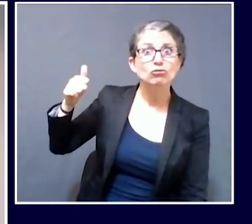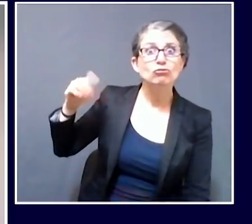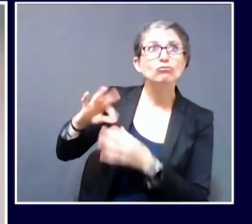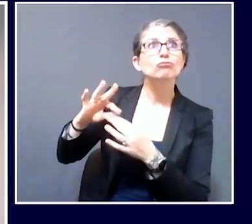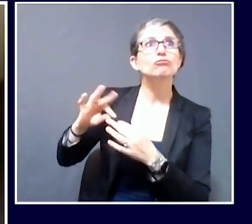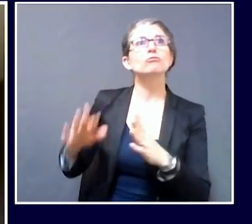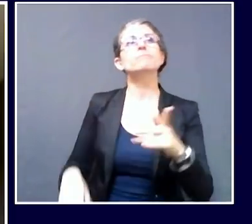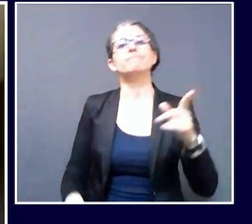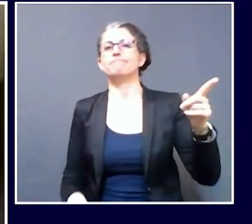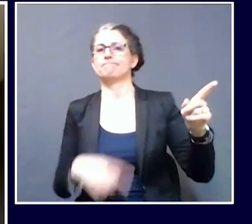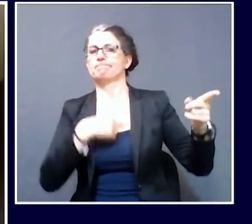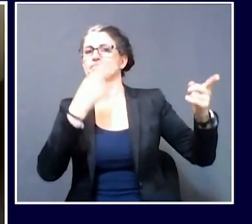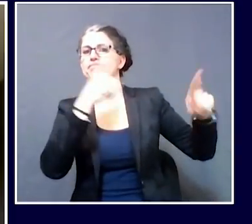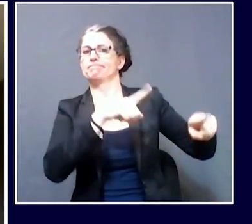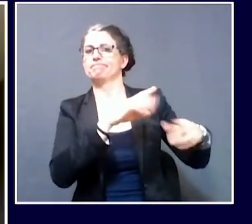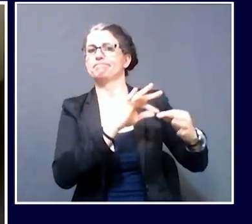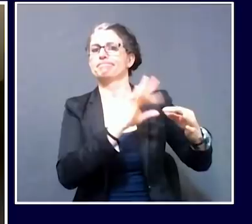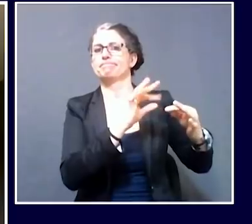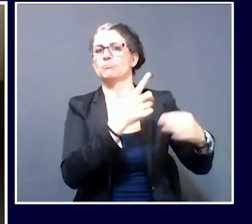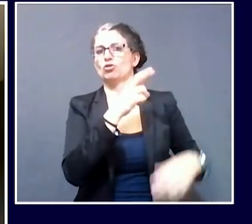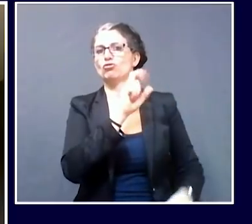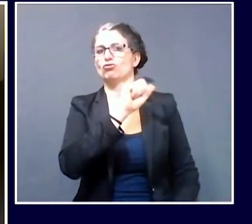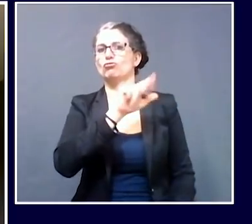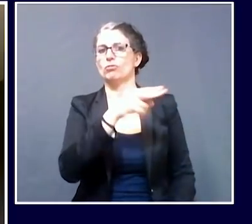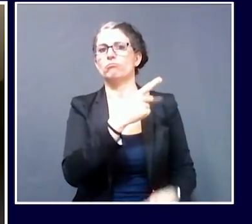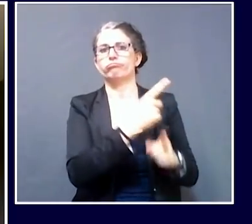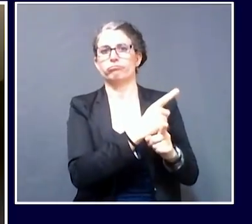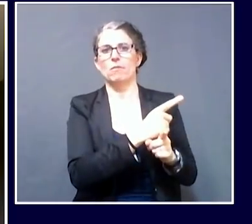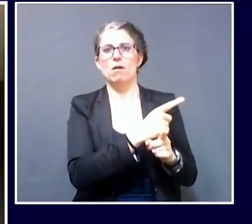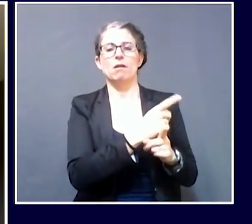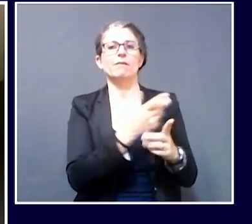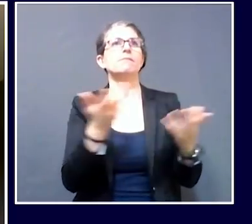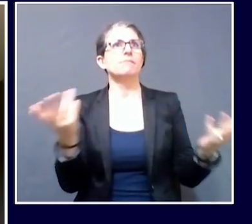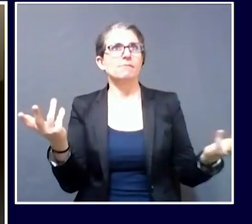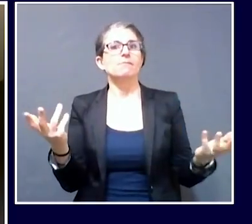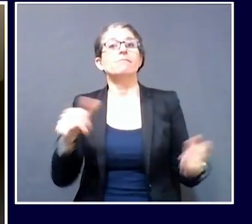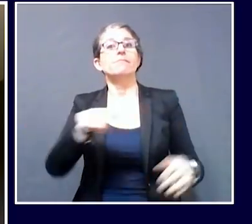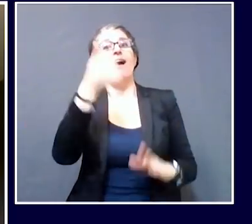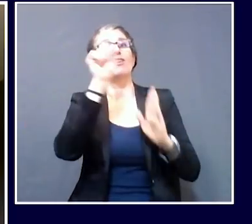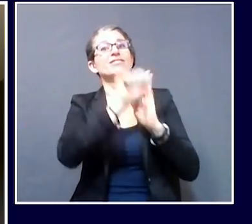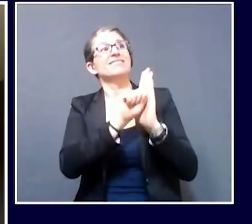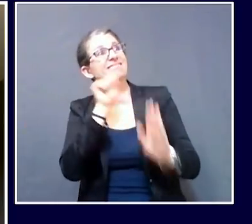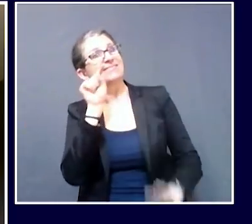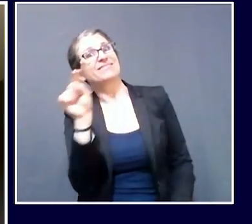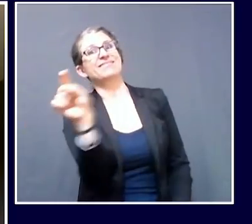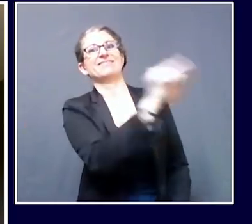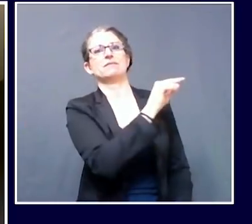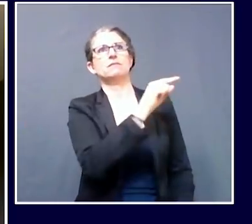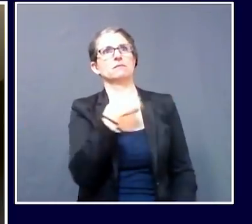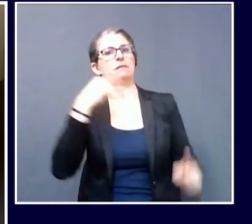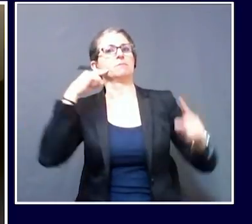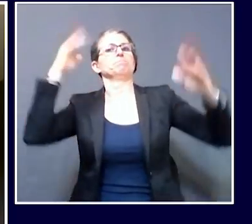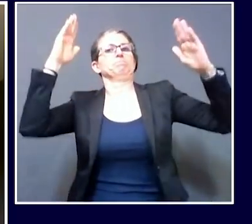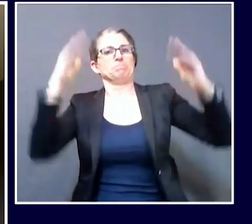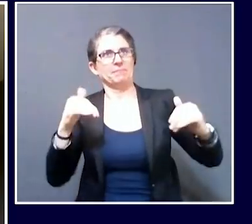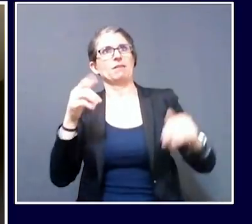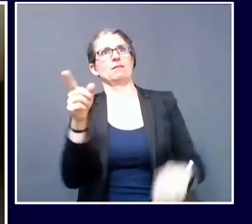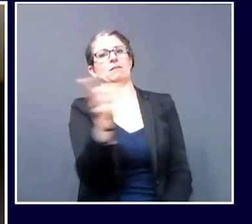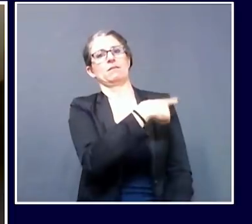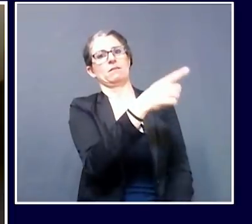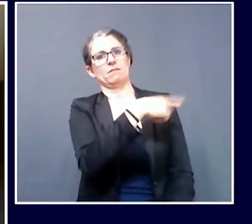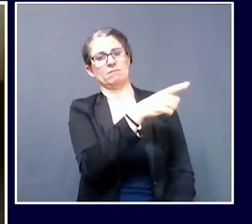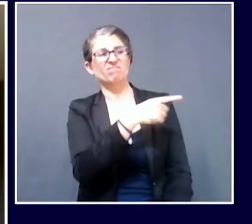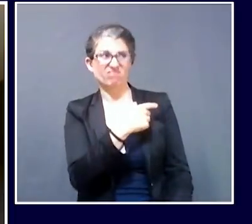Shaw. I think, you know, what we are seeing and hearing from other states is that their testing capacity continues to increase as well.